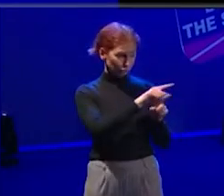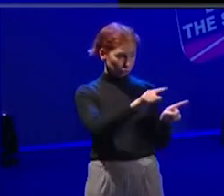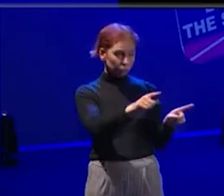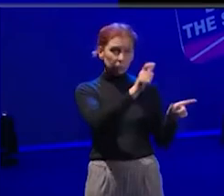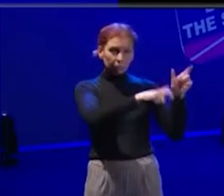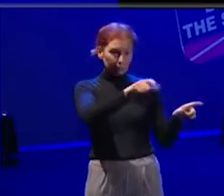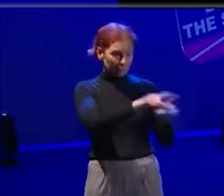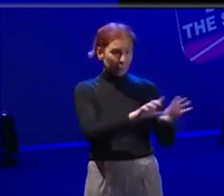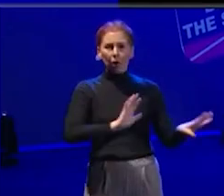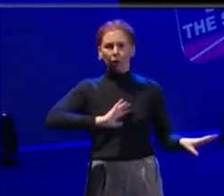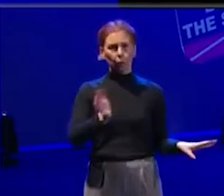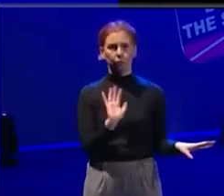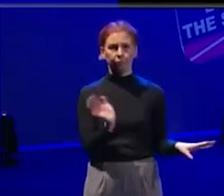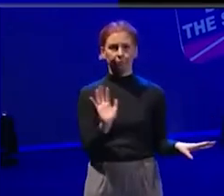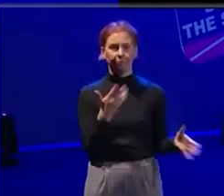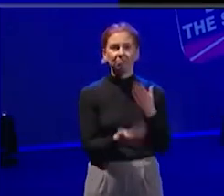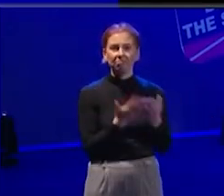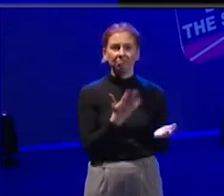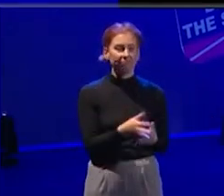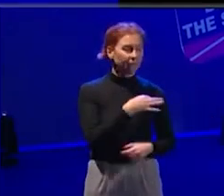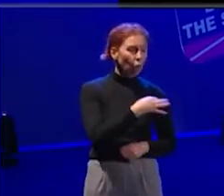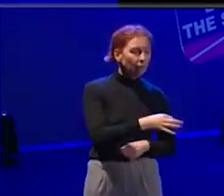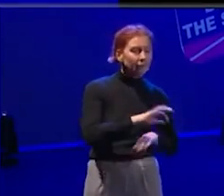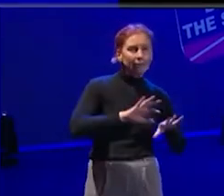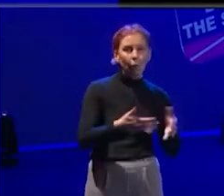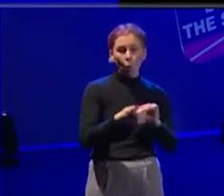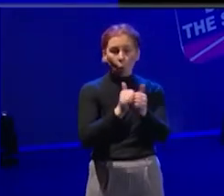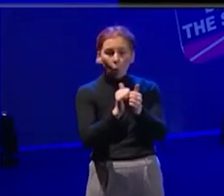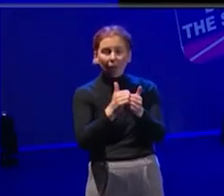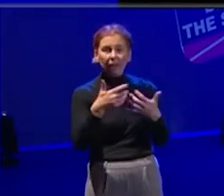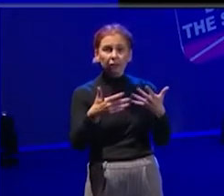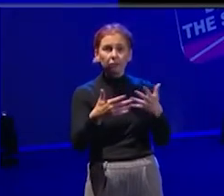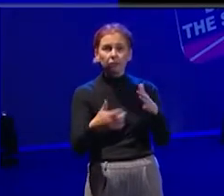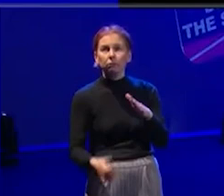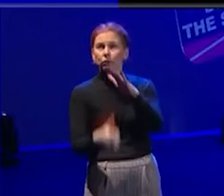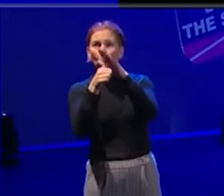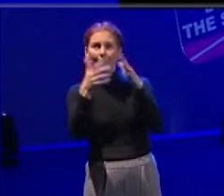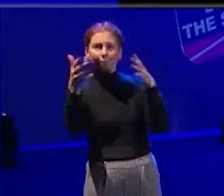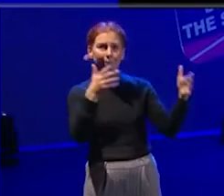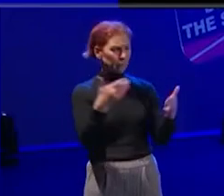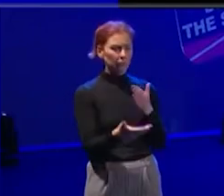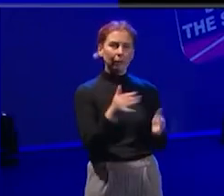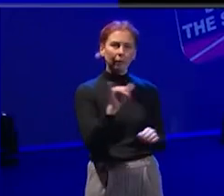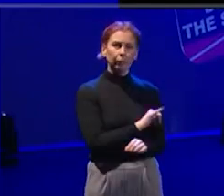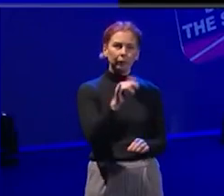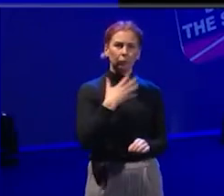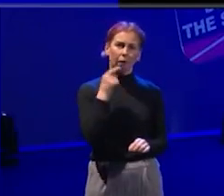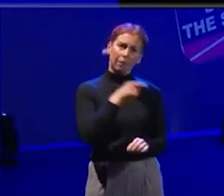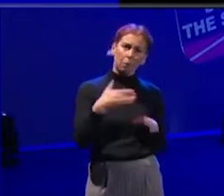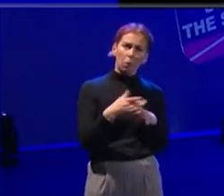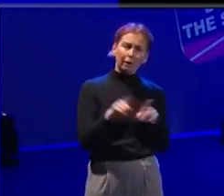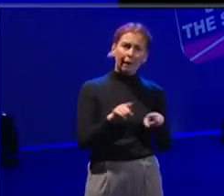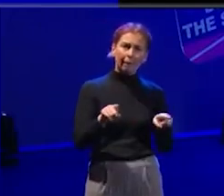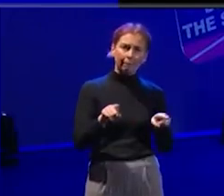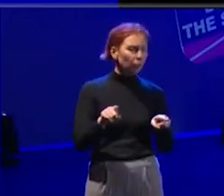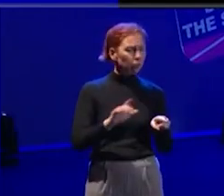at, volunteer or, um, you know, or colleague in senior management. Um, and I think it's, it's really,